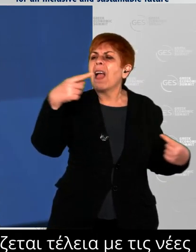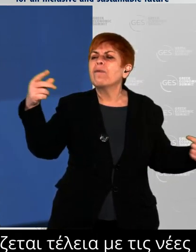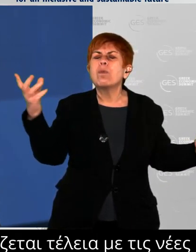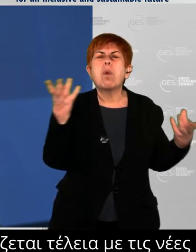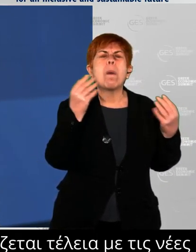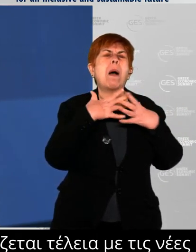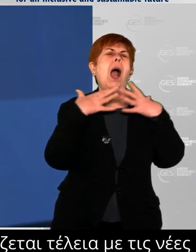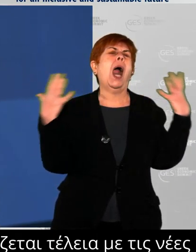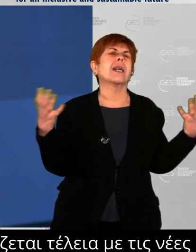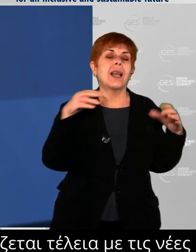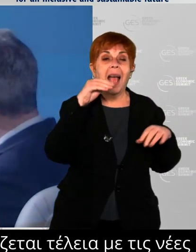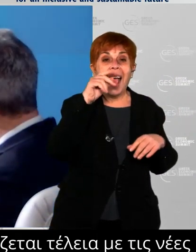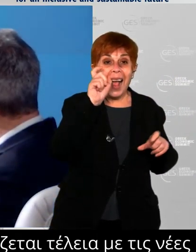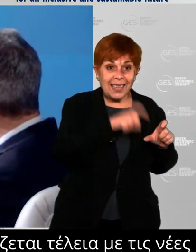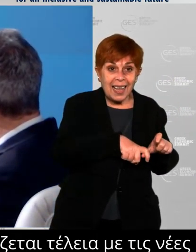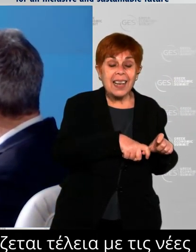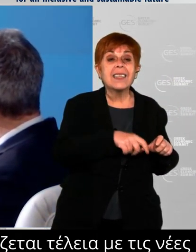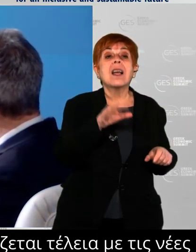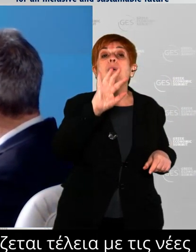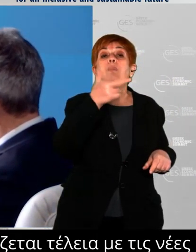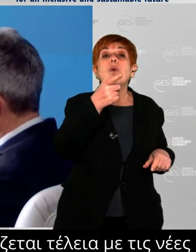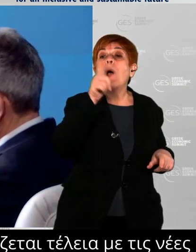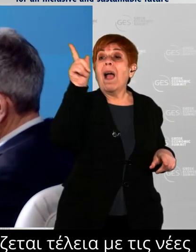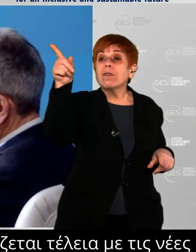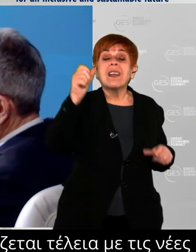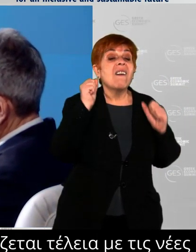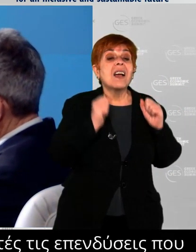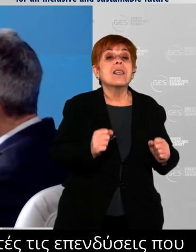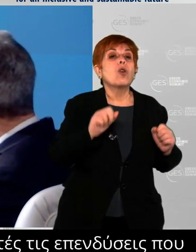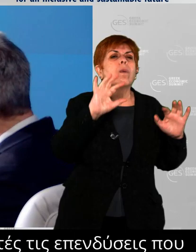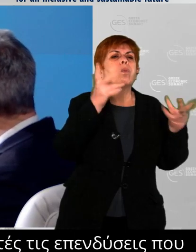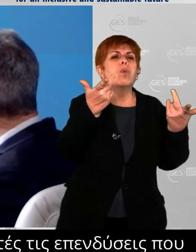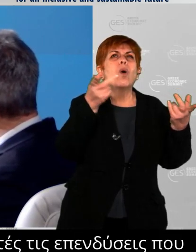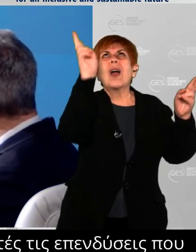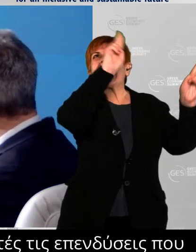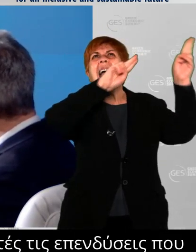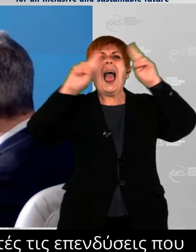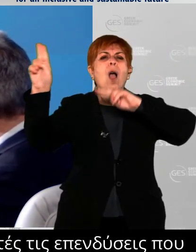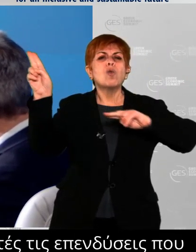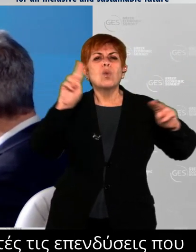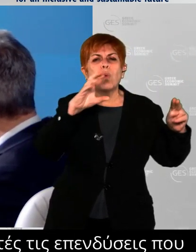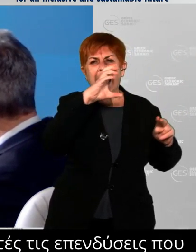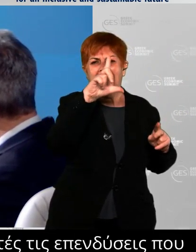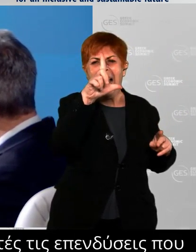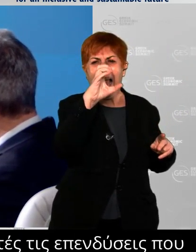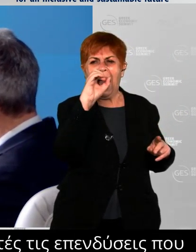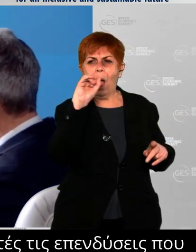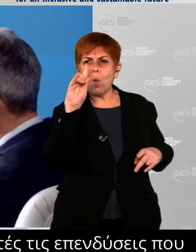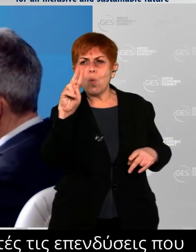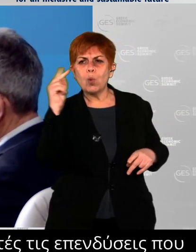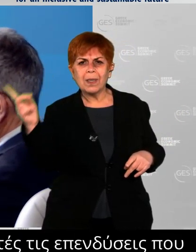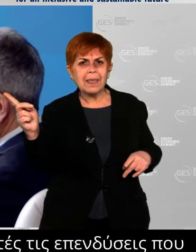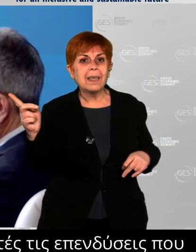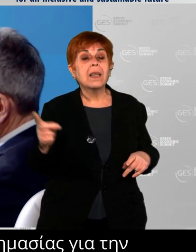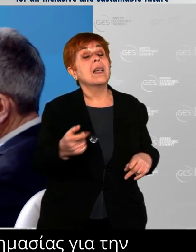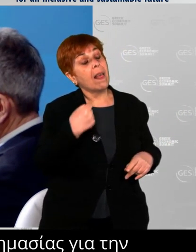are keyed to the larger regional marketplace. I'm hopeful that we can see even more of that as we move ahead.